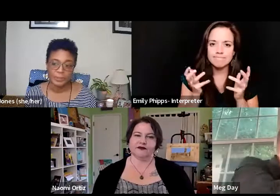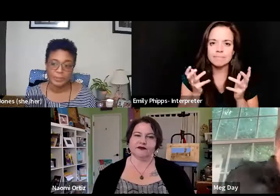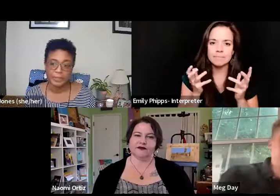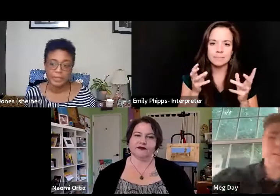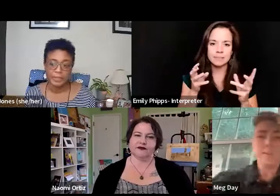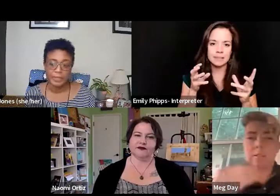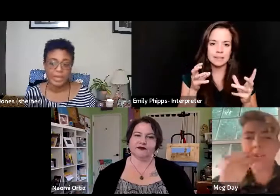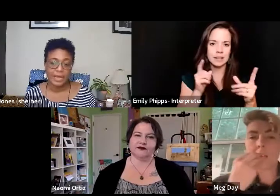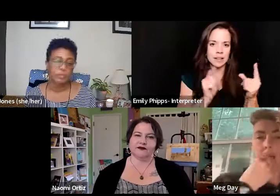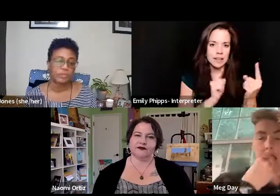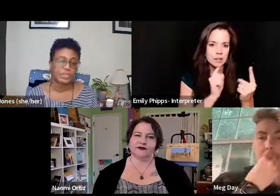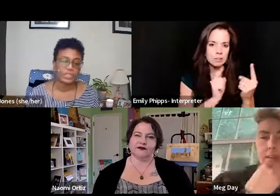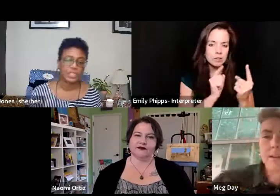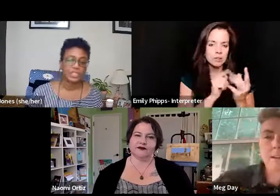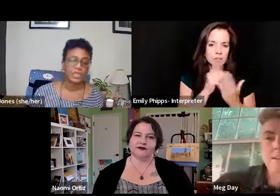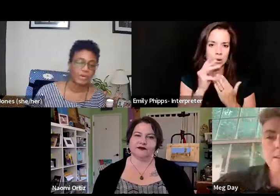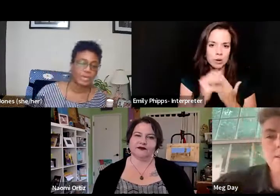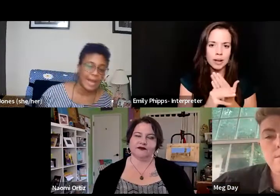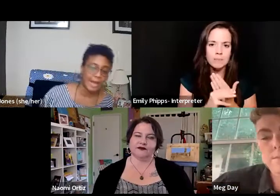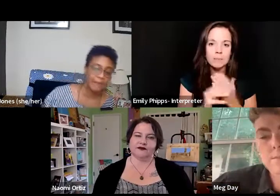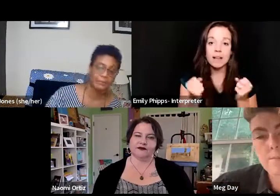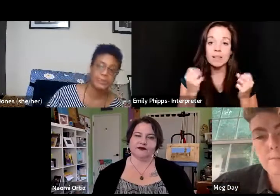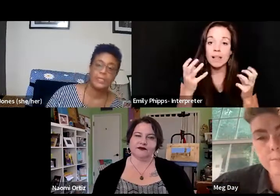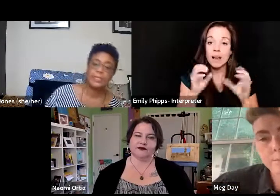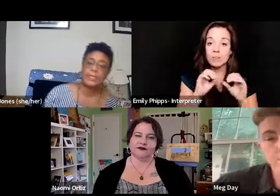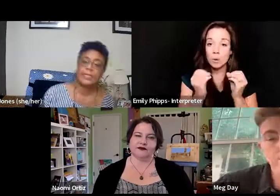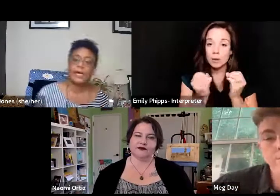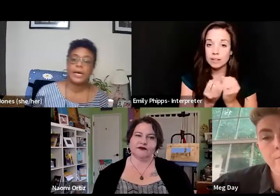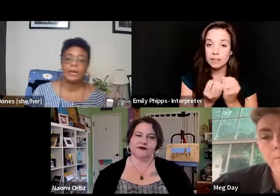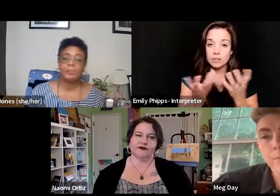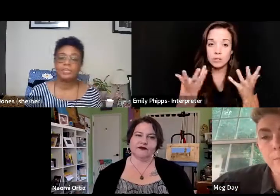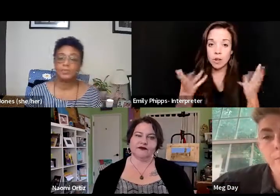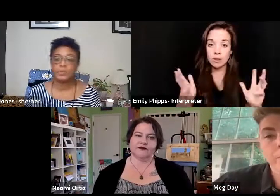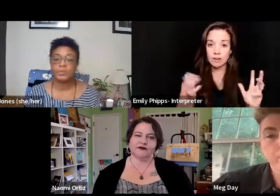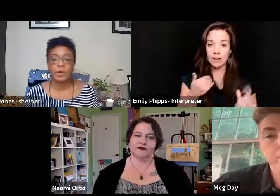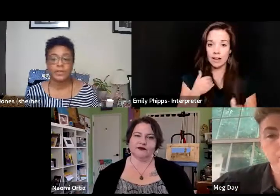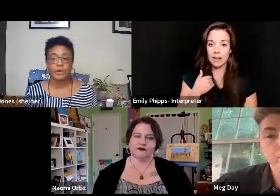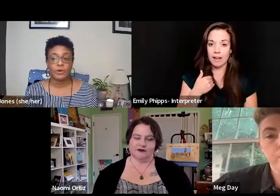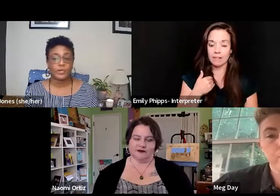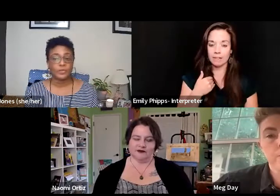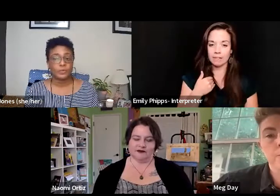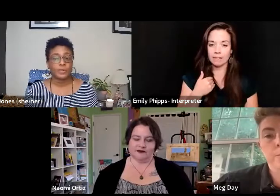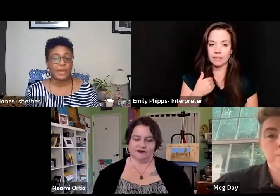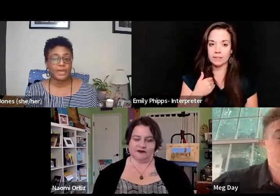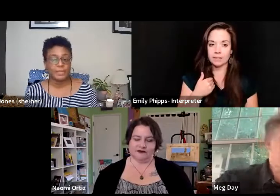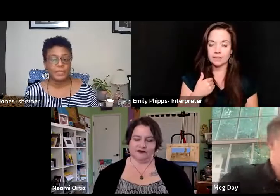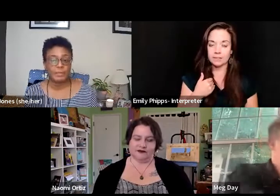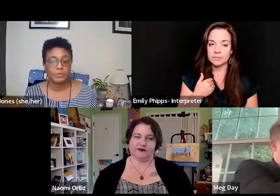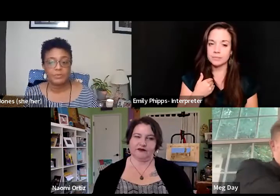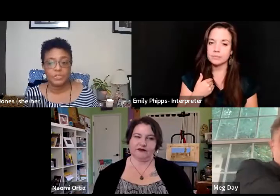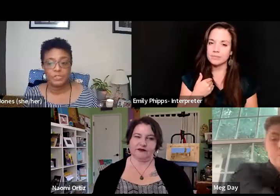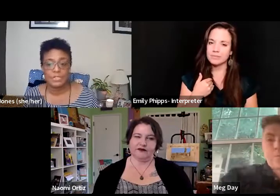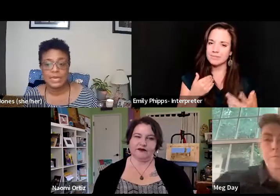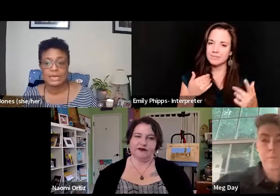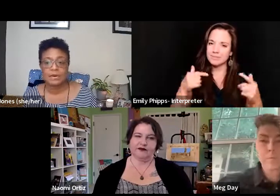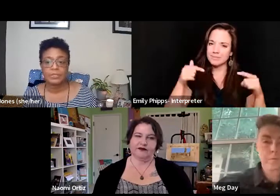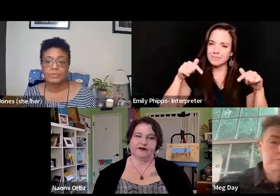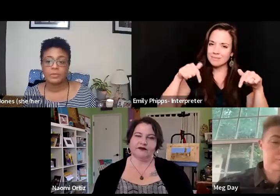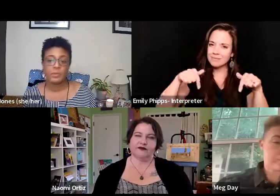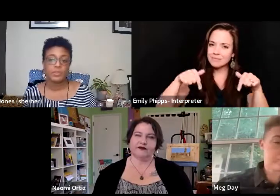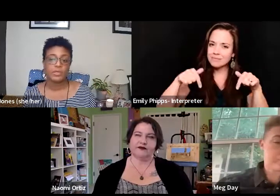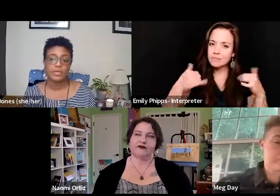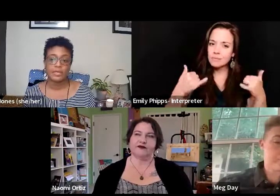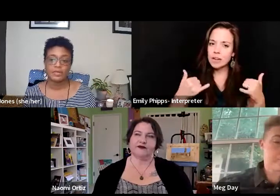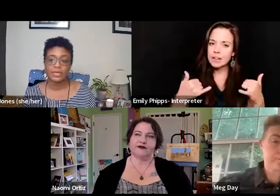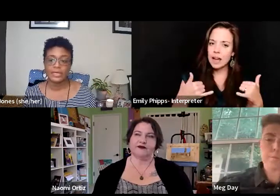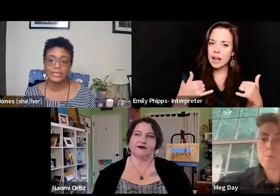programming. A lot of organizations already have, um, given where we are in the ongoing pandemic, what would you say are